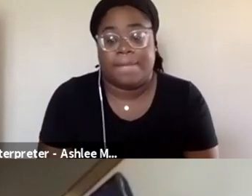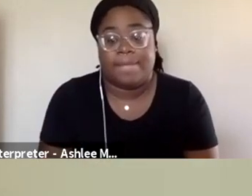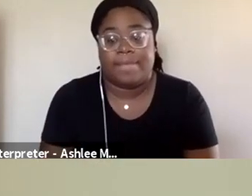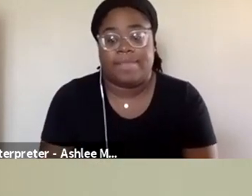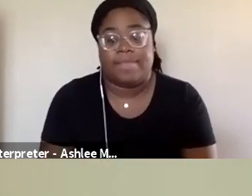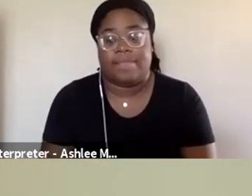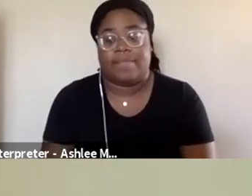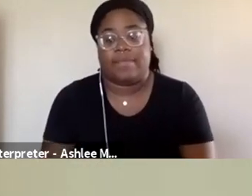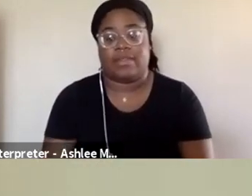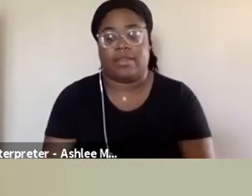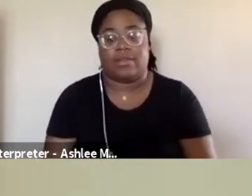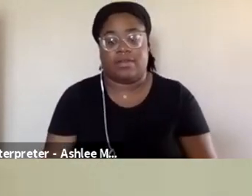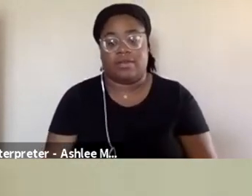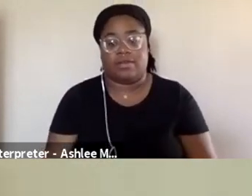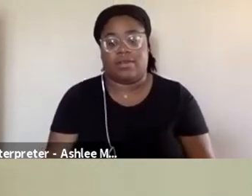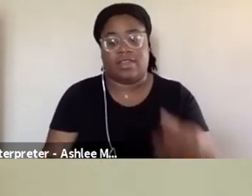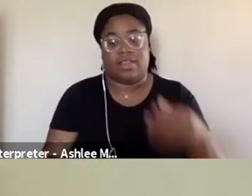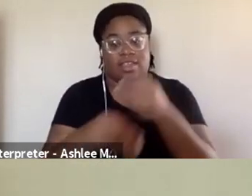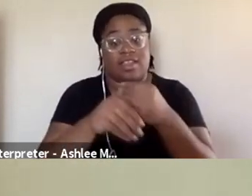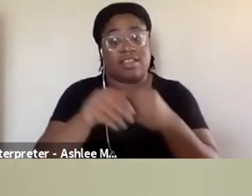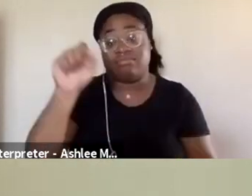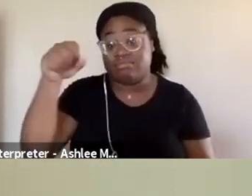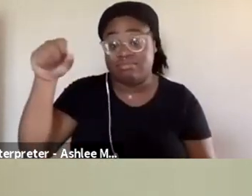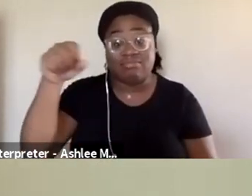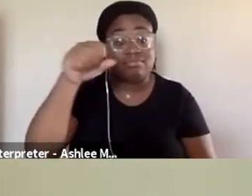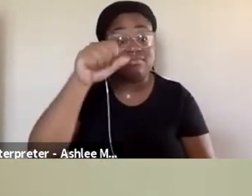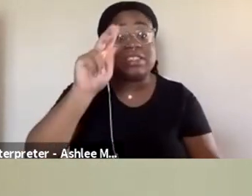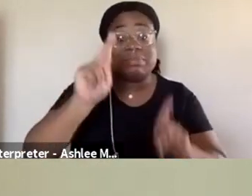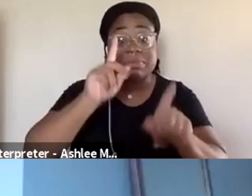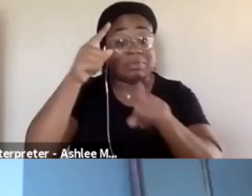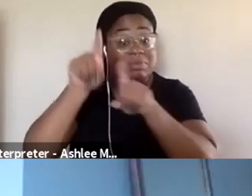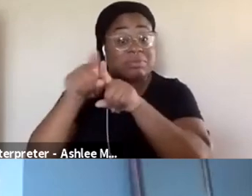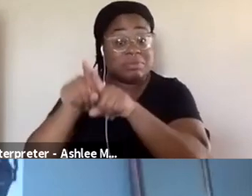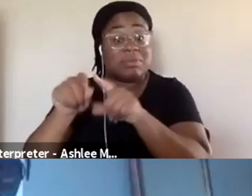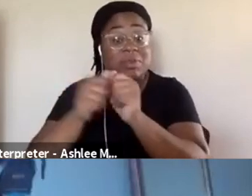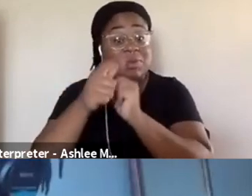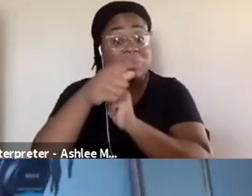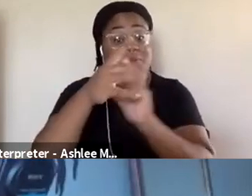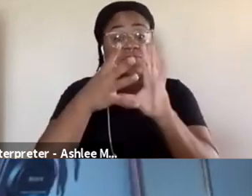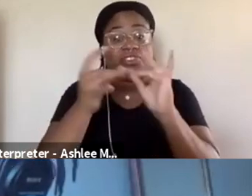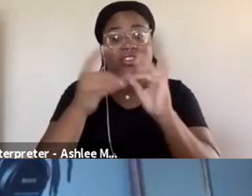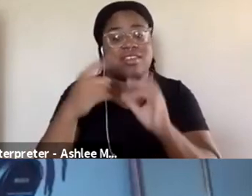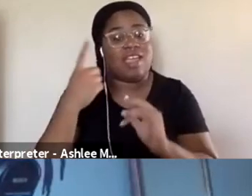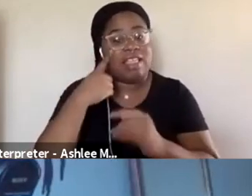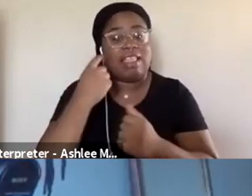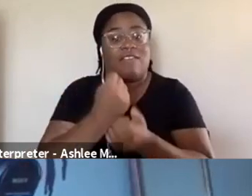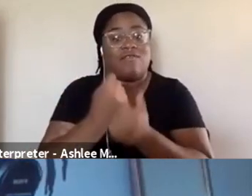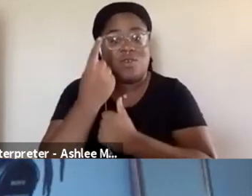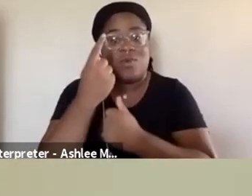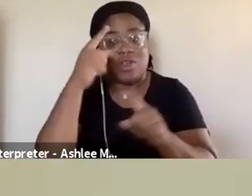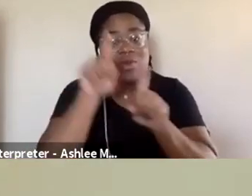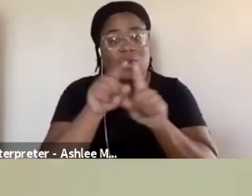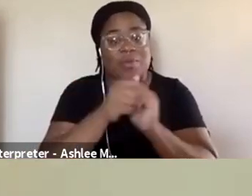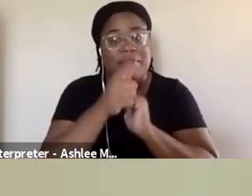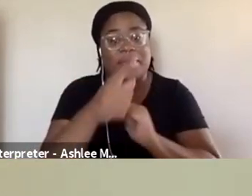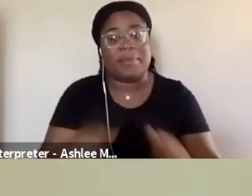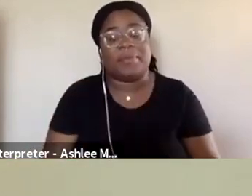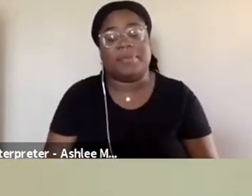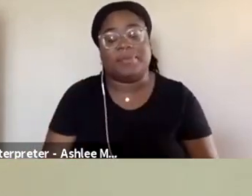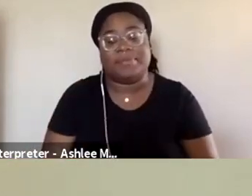Anyone else want to add on? We're getting a lot of yeses and mm-hmms in the chat. So I think that everybody is definitely agreeing with you.